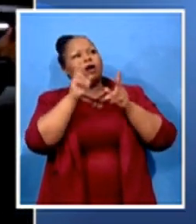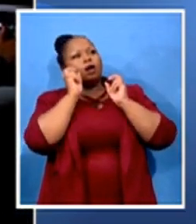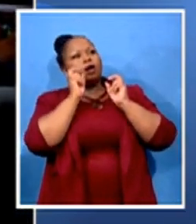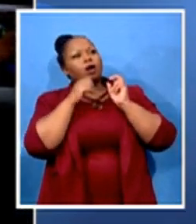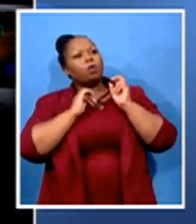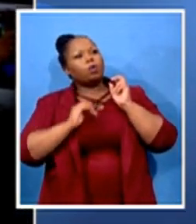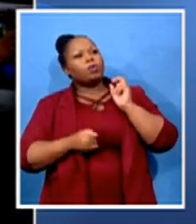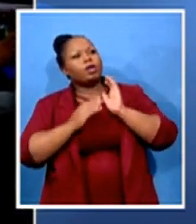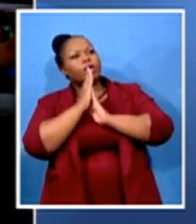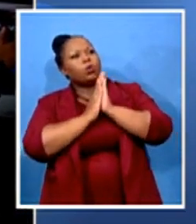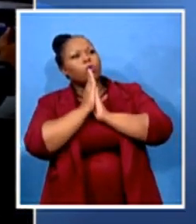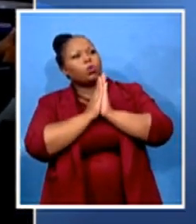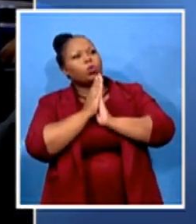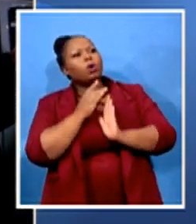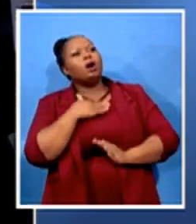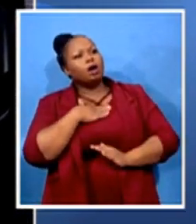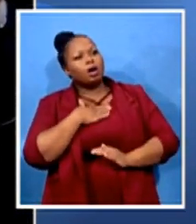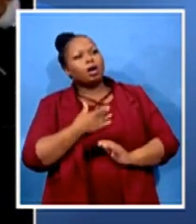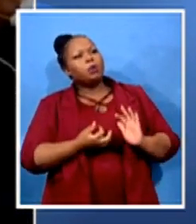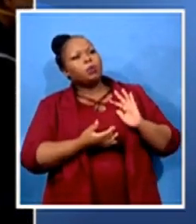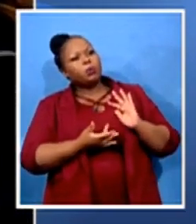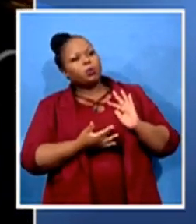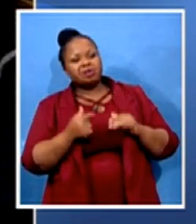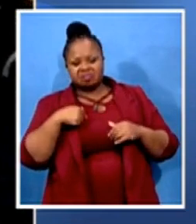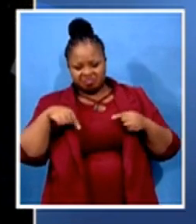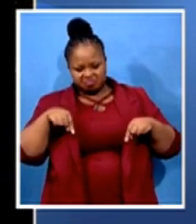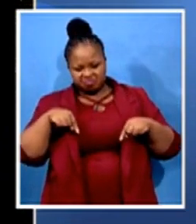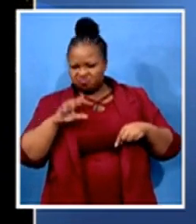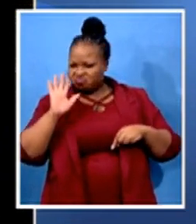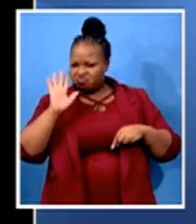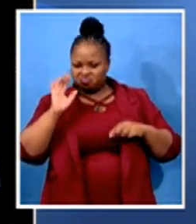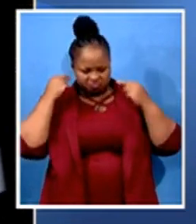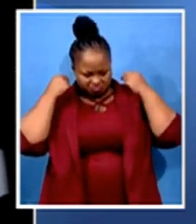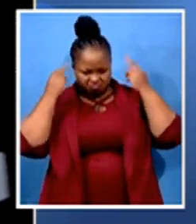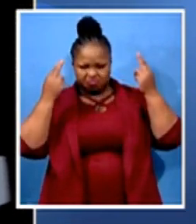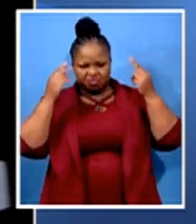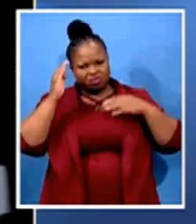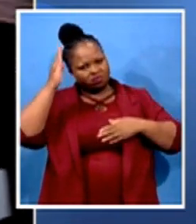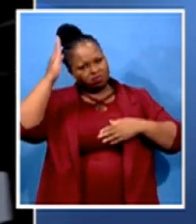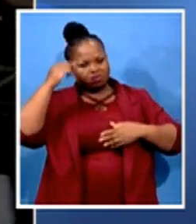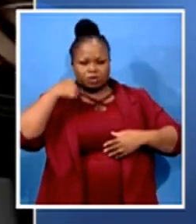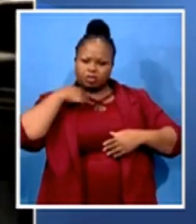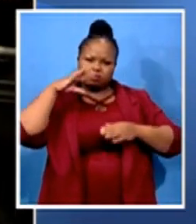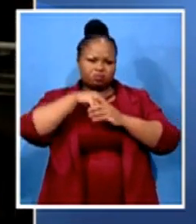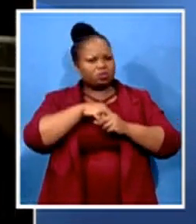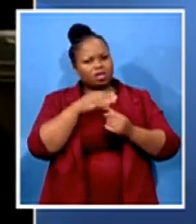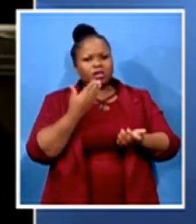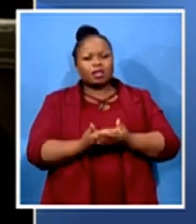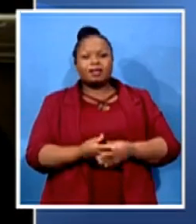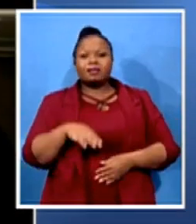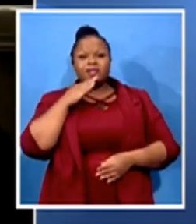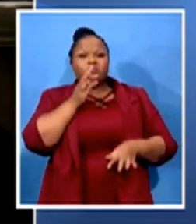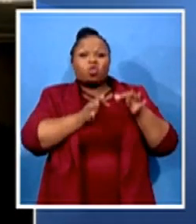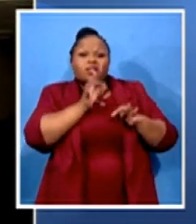scared, to stand up and raise your hand and be counted, not only in politics, Desiree, in